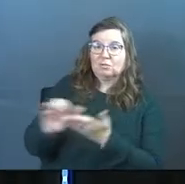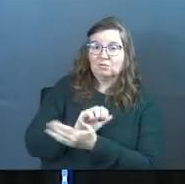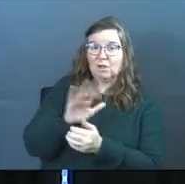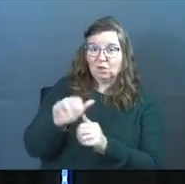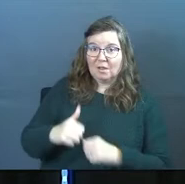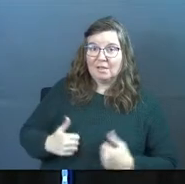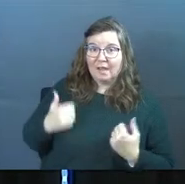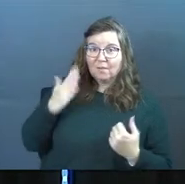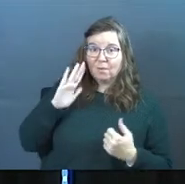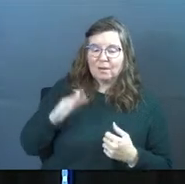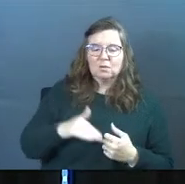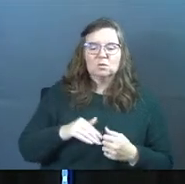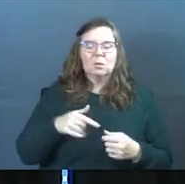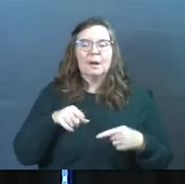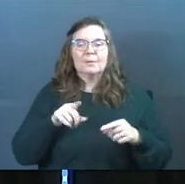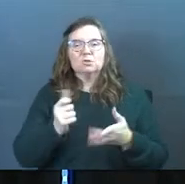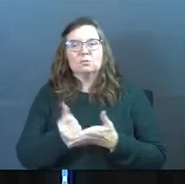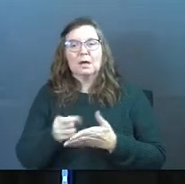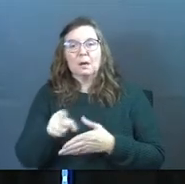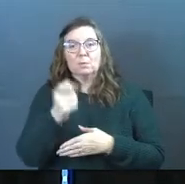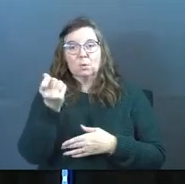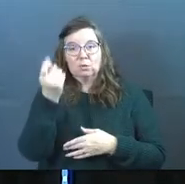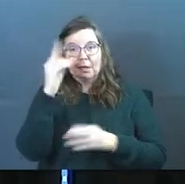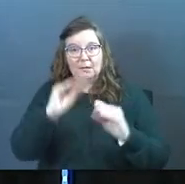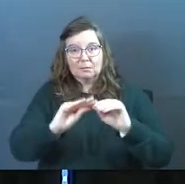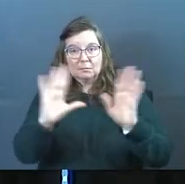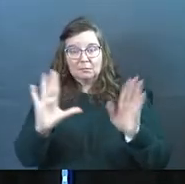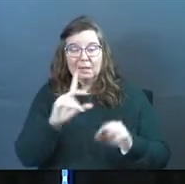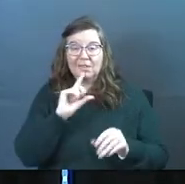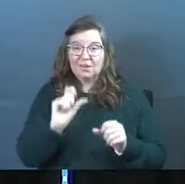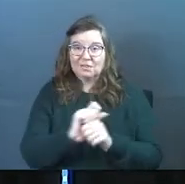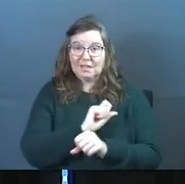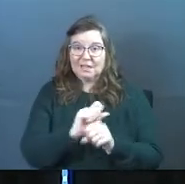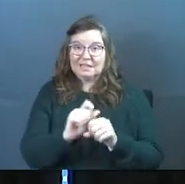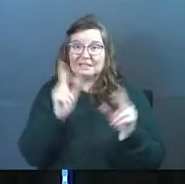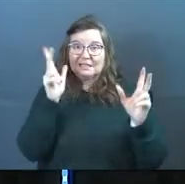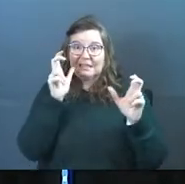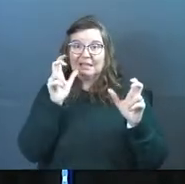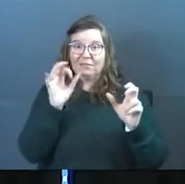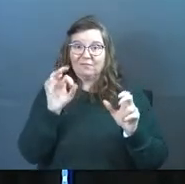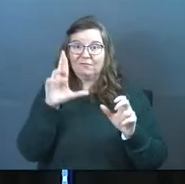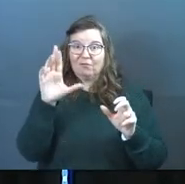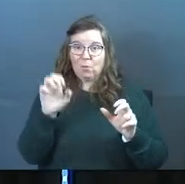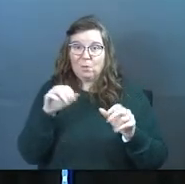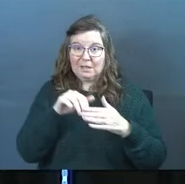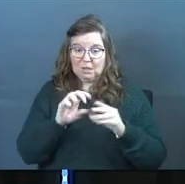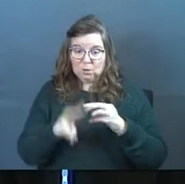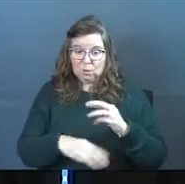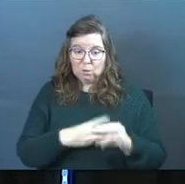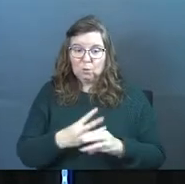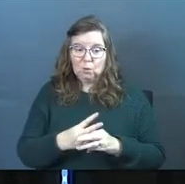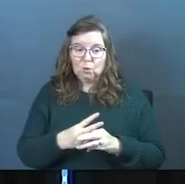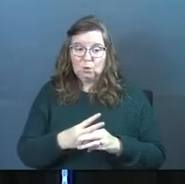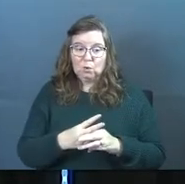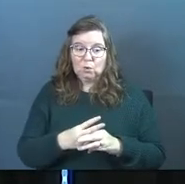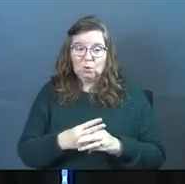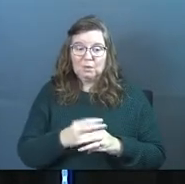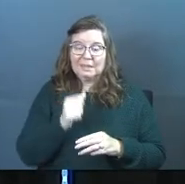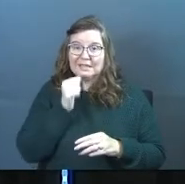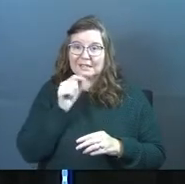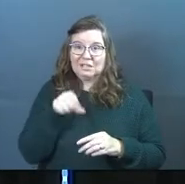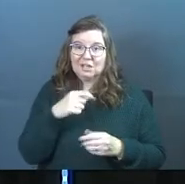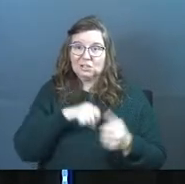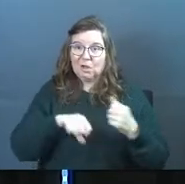spend just a couple moments here trying to help you understand that there is actually an evil force in this world that goes beyond our